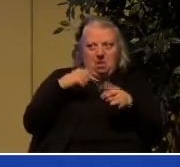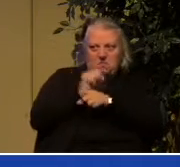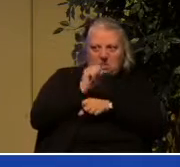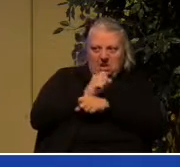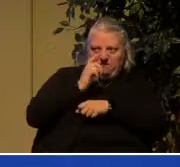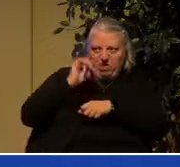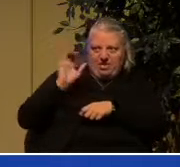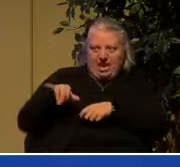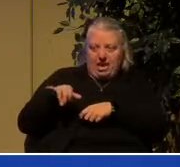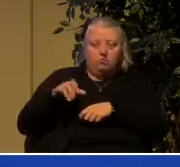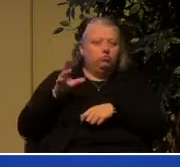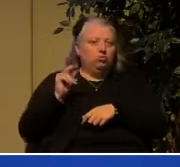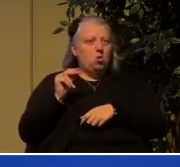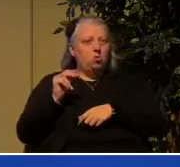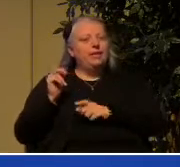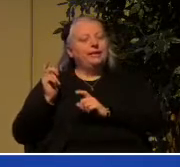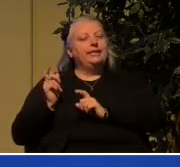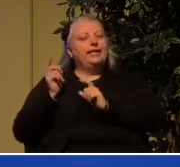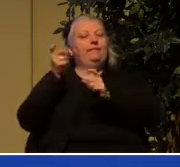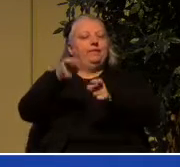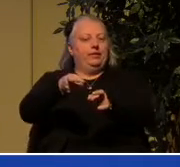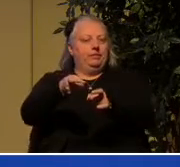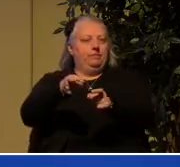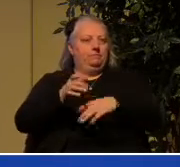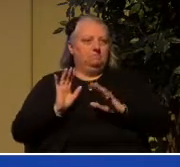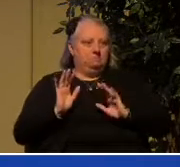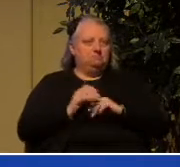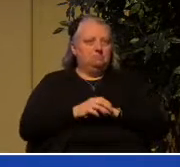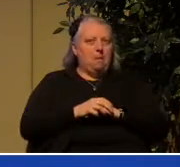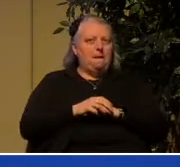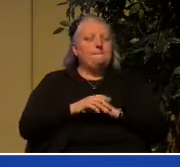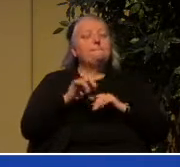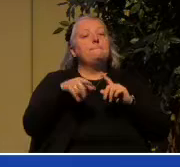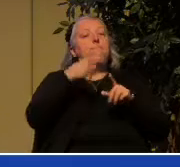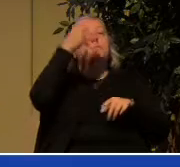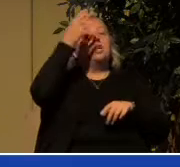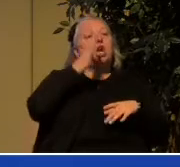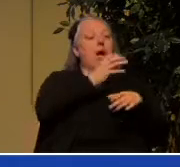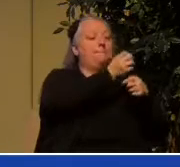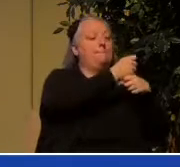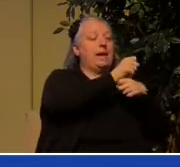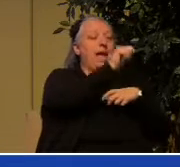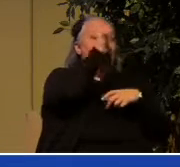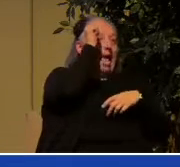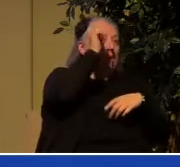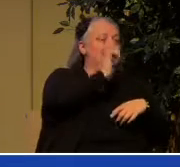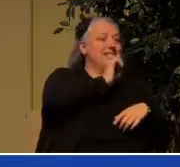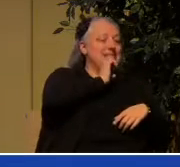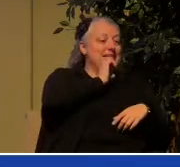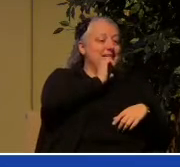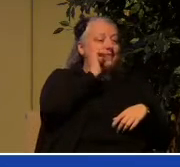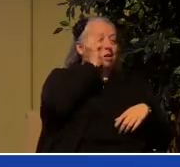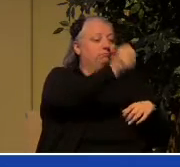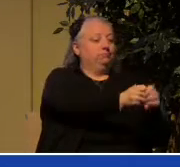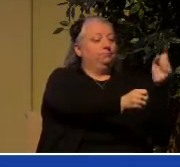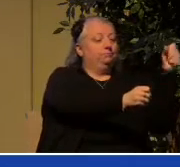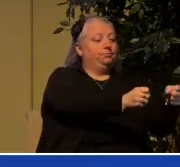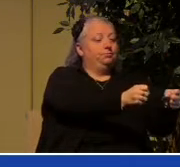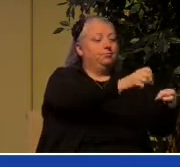something that is given to you. And when God first created Adam and Eve and placed them in the garden,